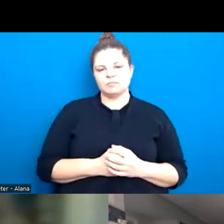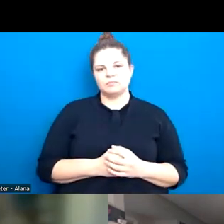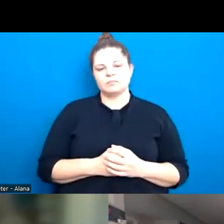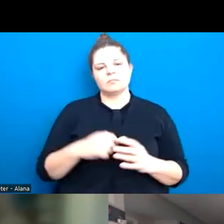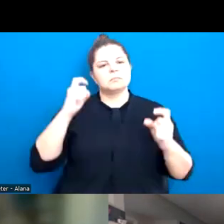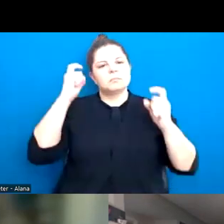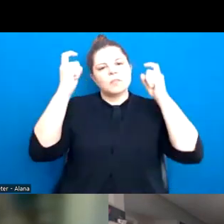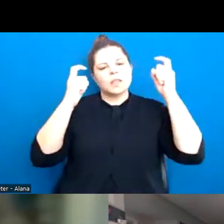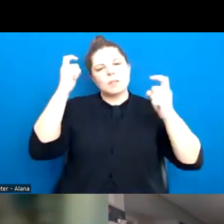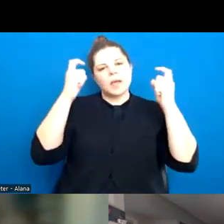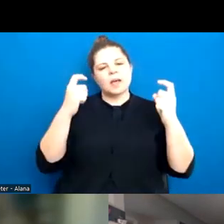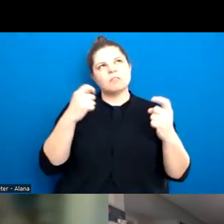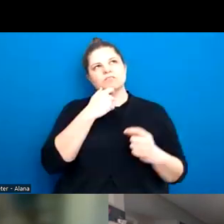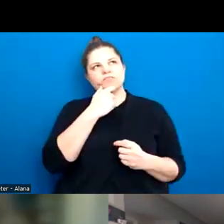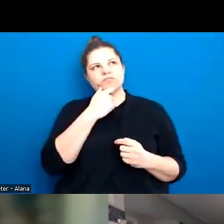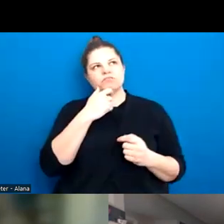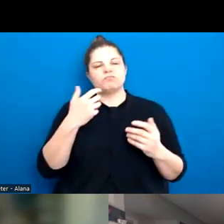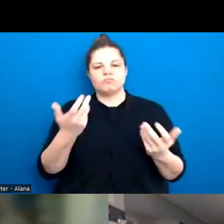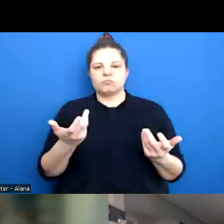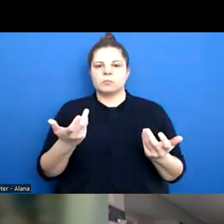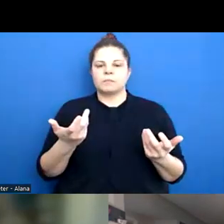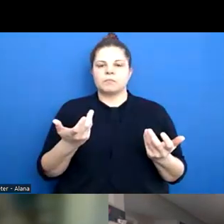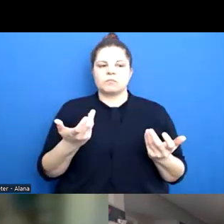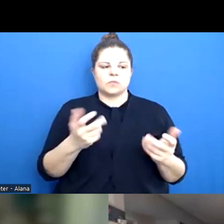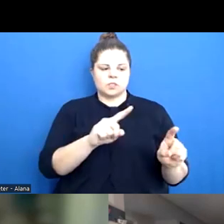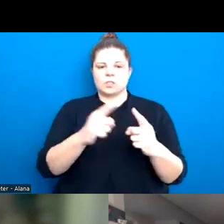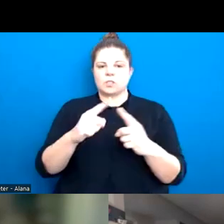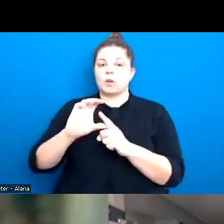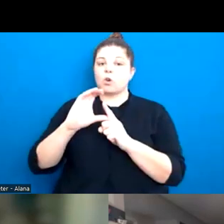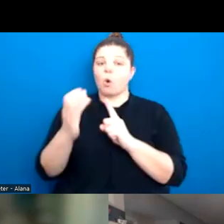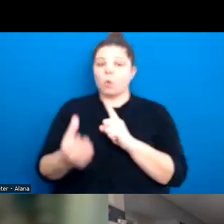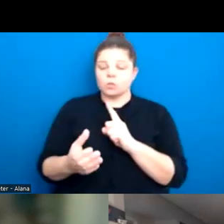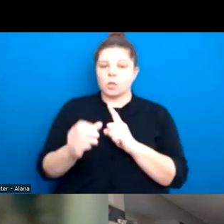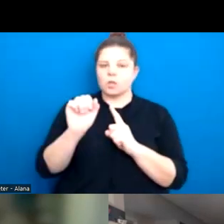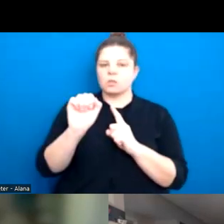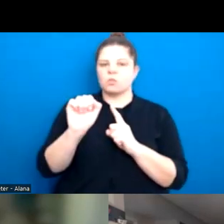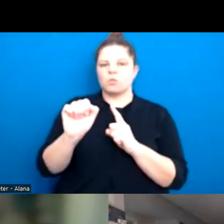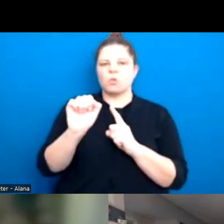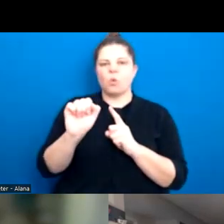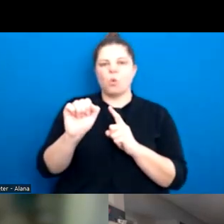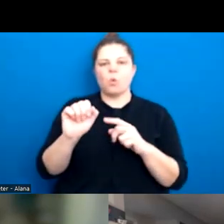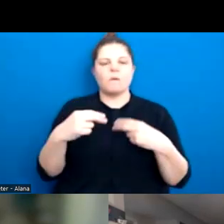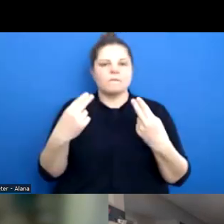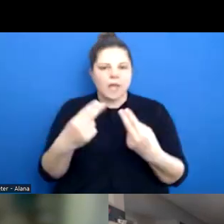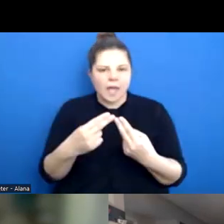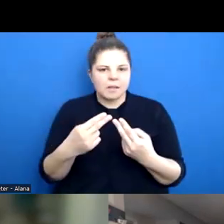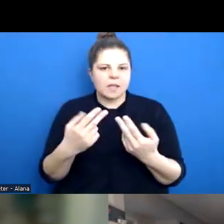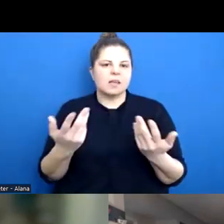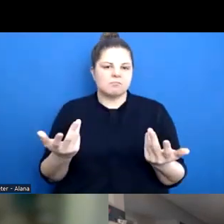reflections between, between like the kind of cultural and home life and stuff like that, I think that links in quite nicely to this idea of